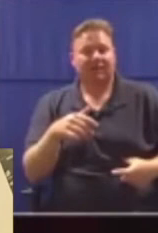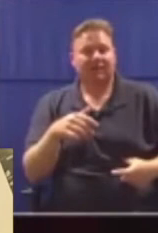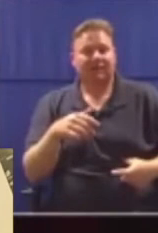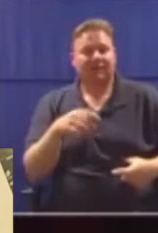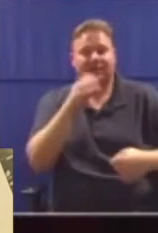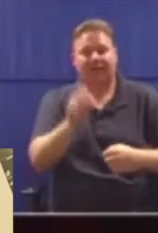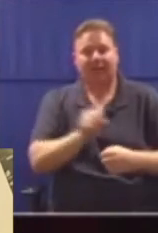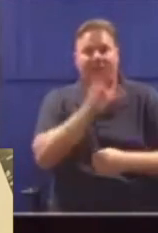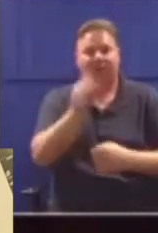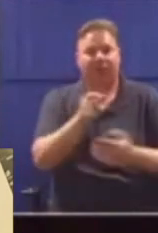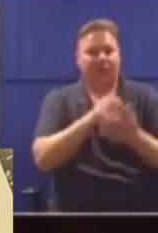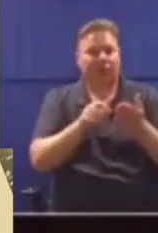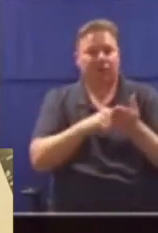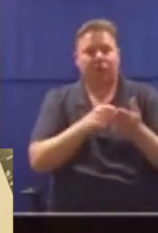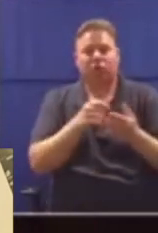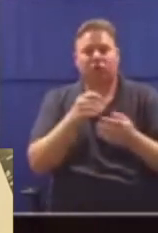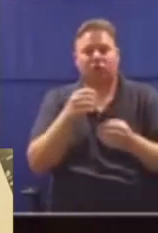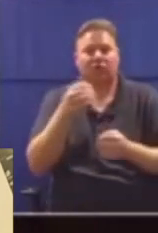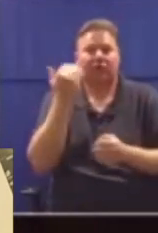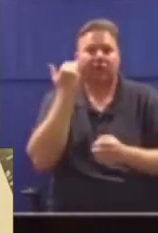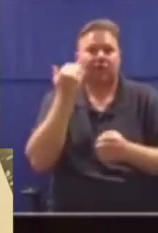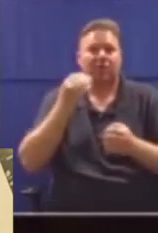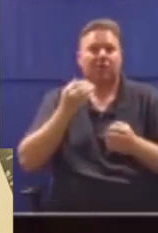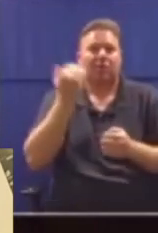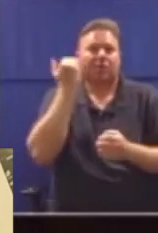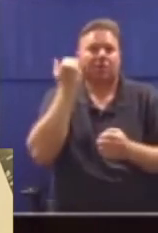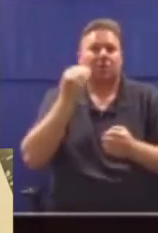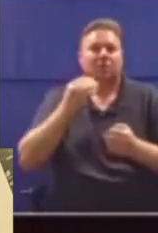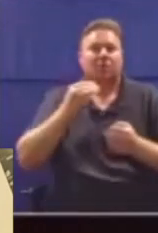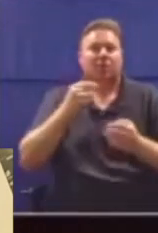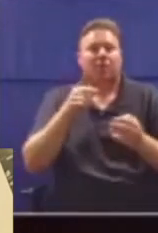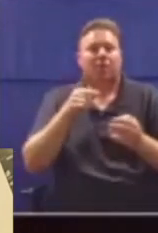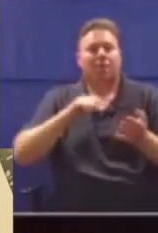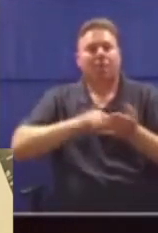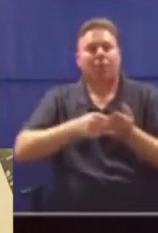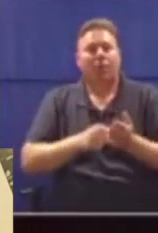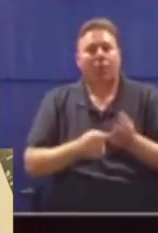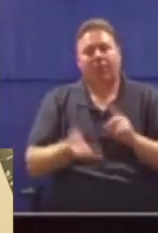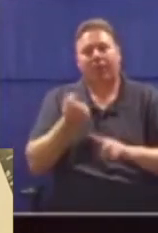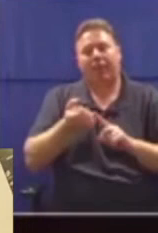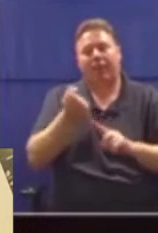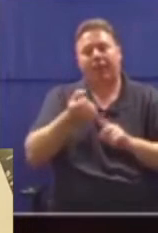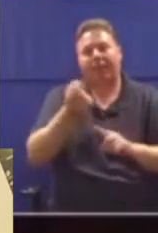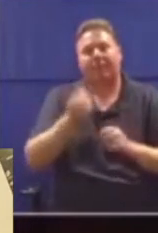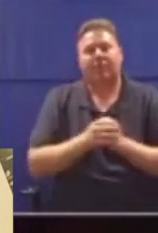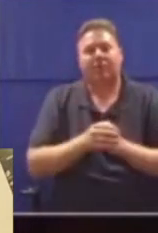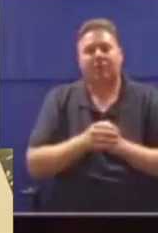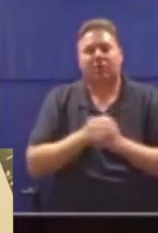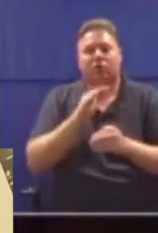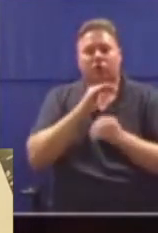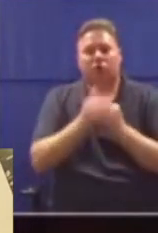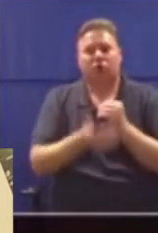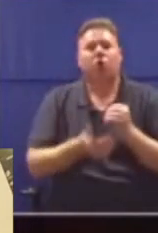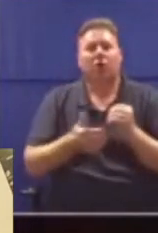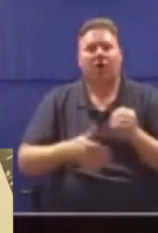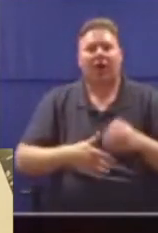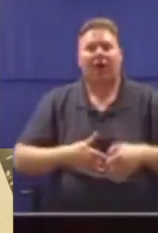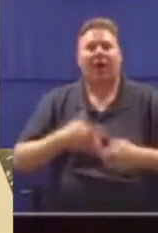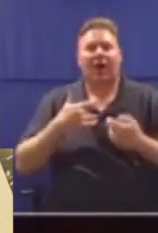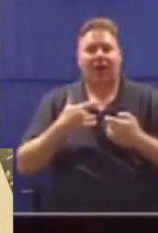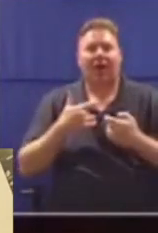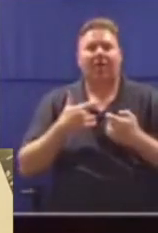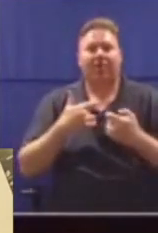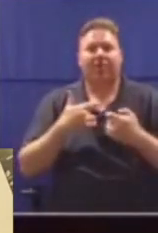would choose an opportunity to score ANC political points over securing the lives and safety of